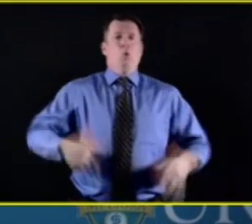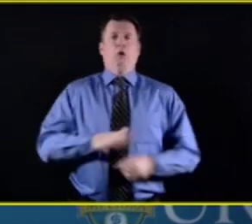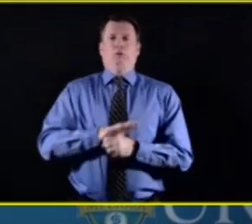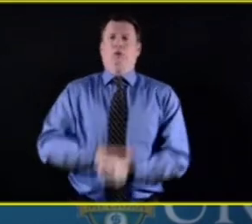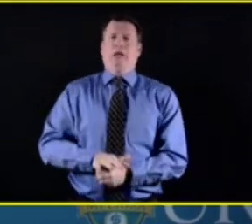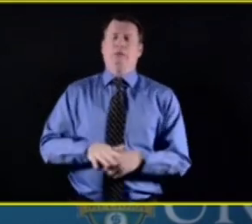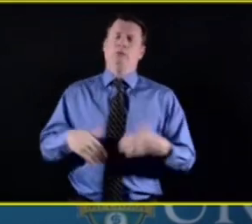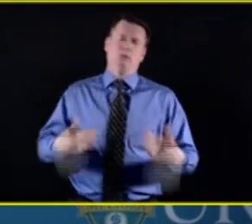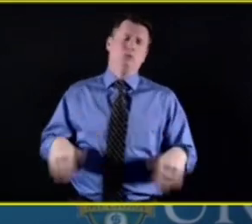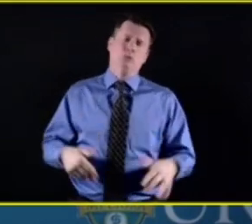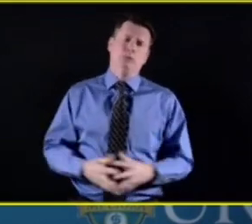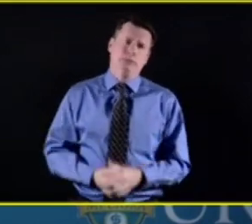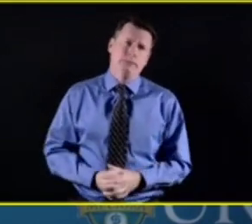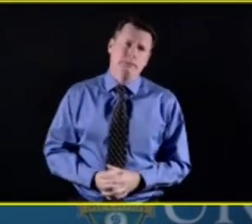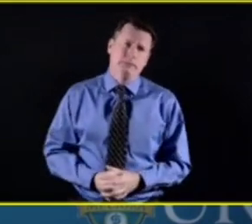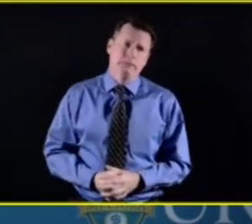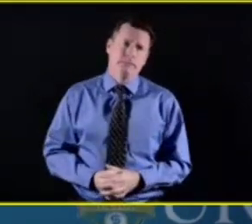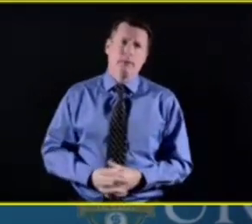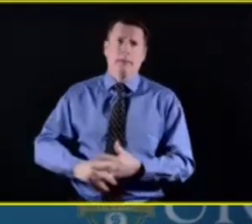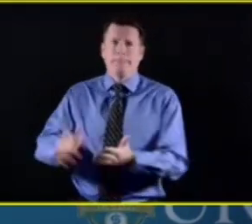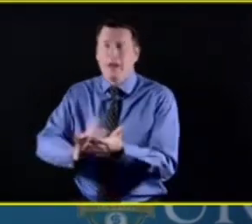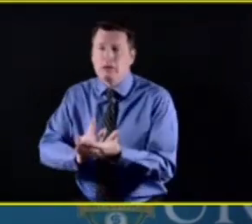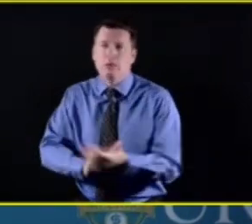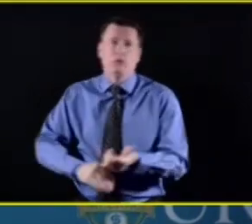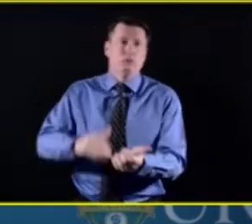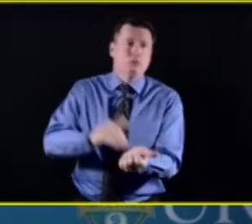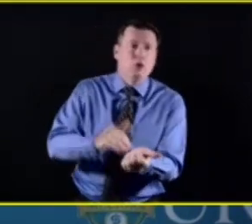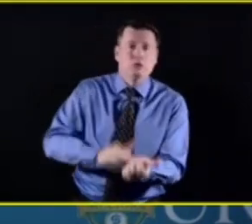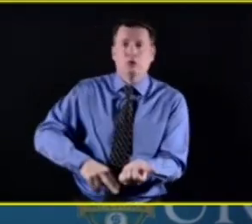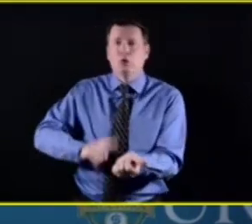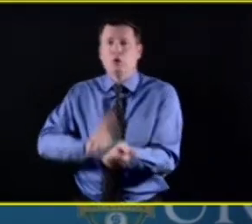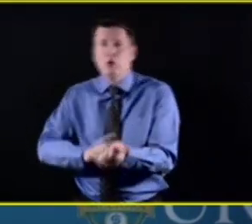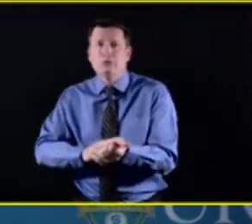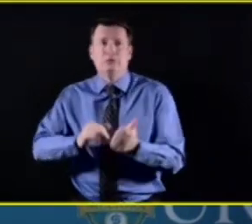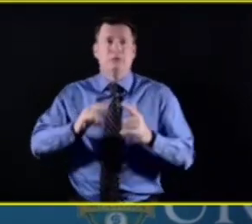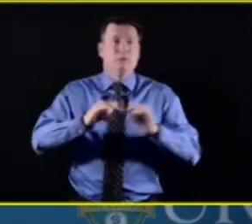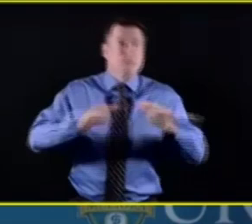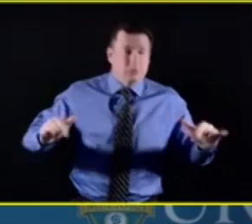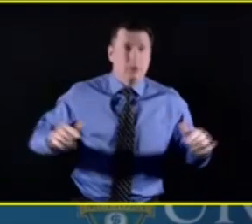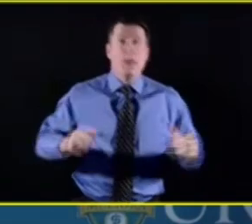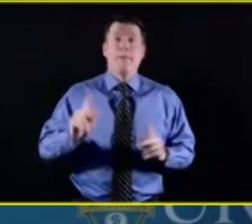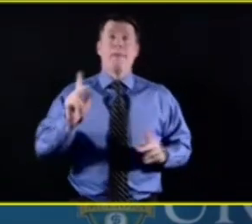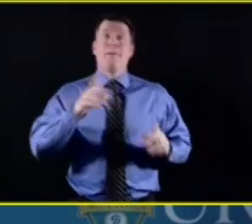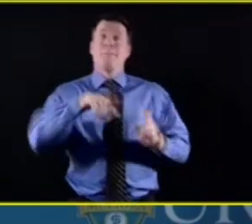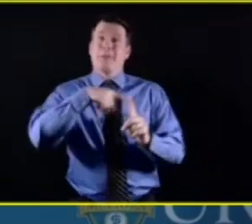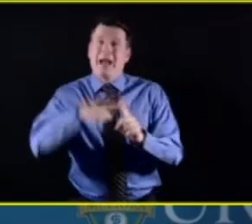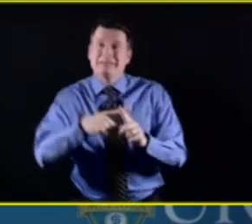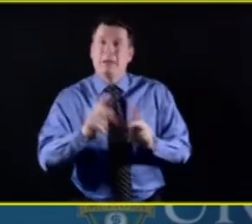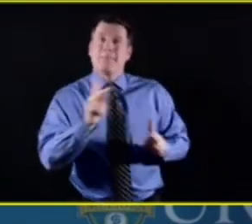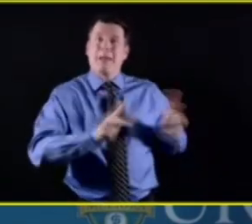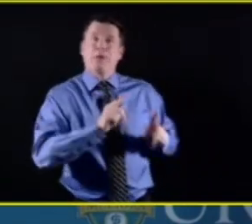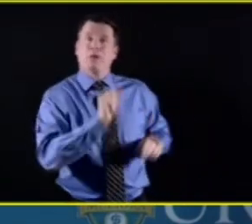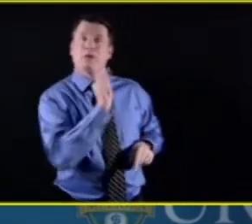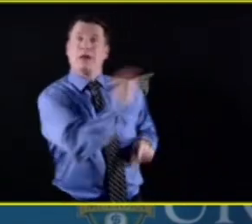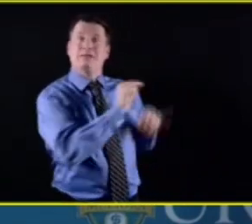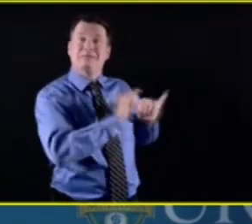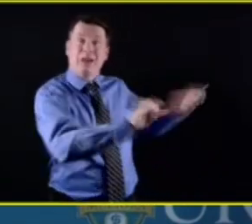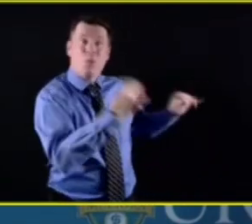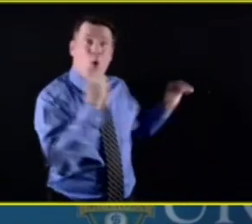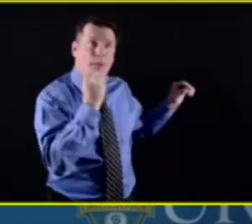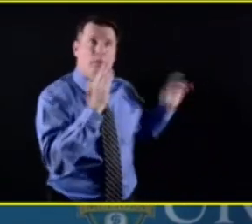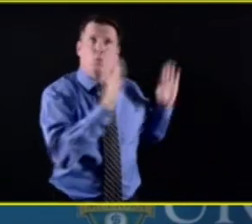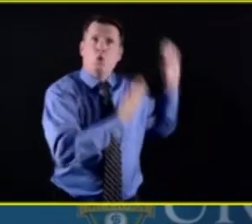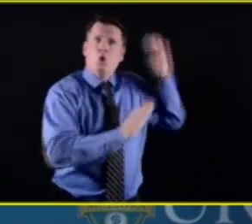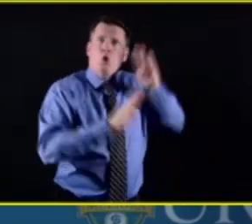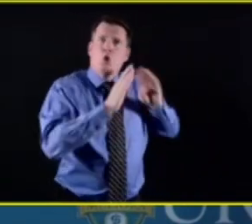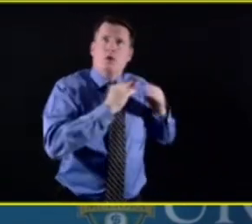isolated at home with the worries that that entails. There's, of course, all the people who have been impacted